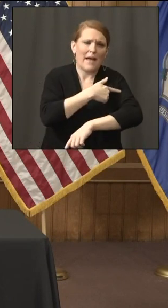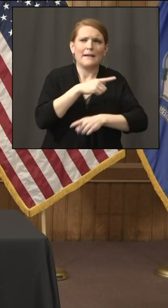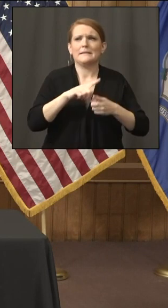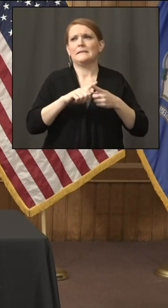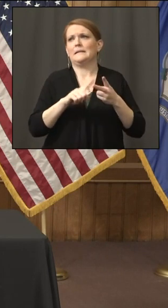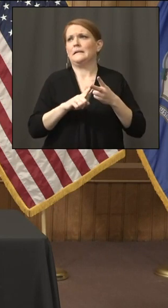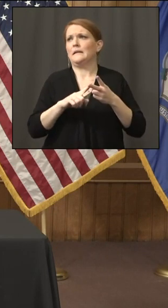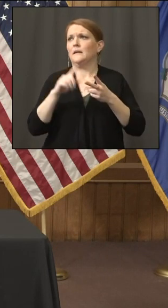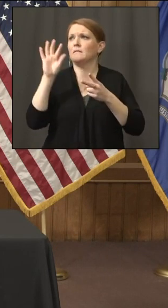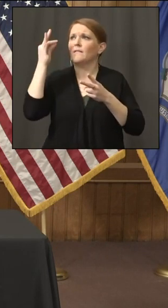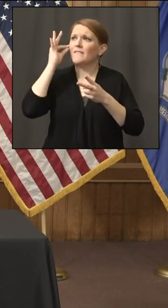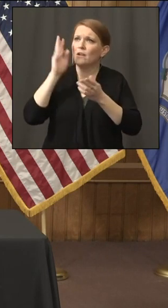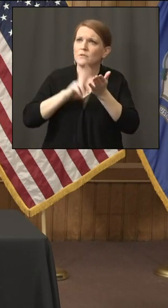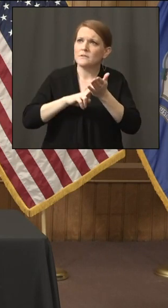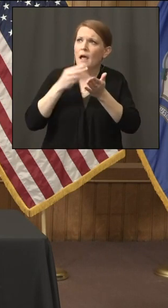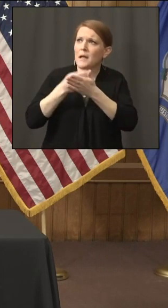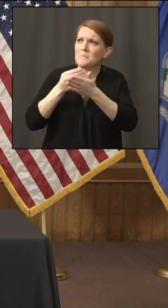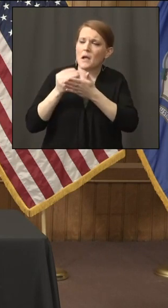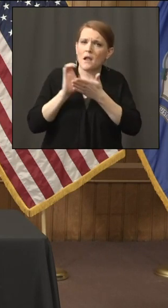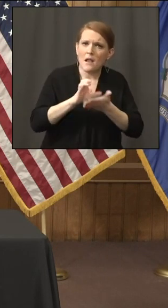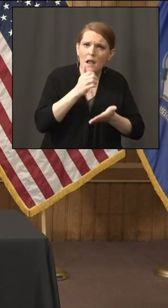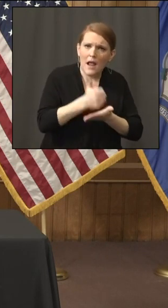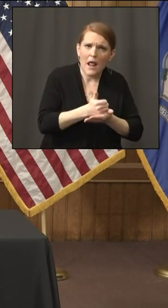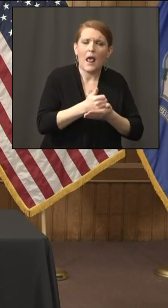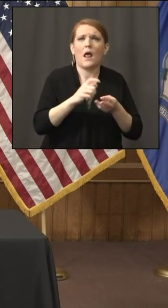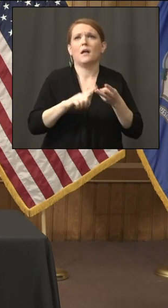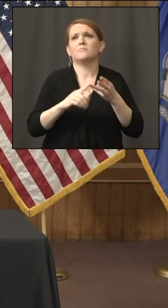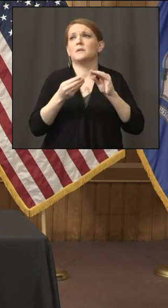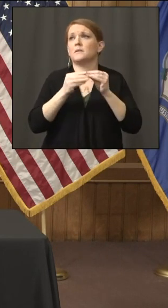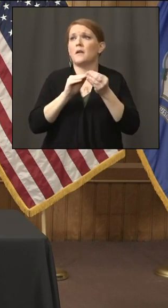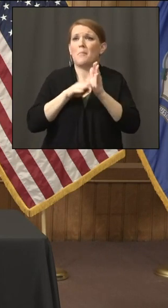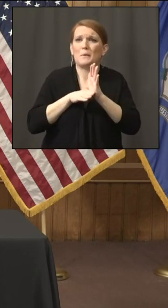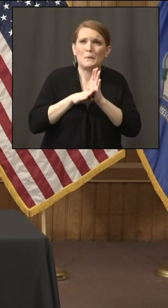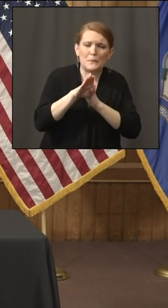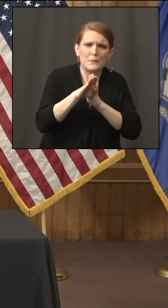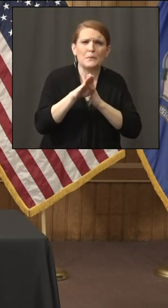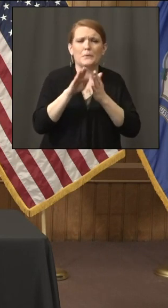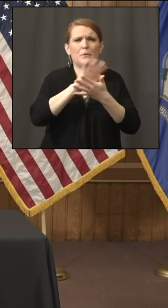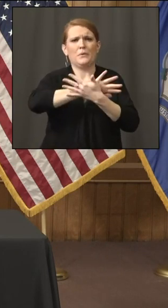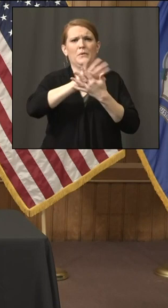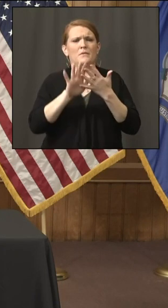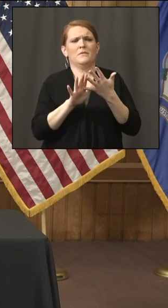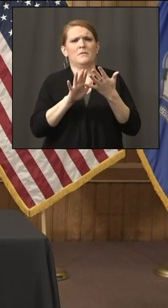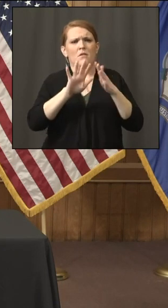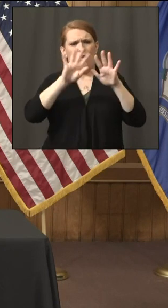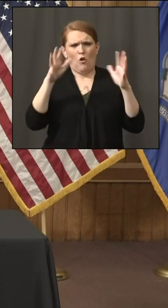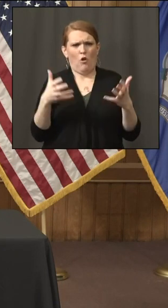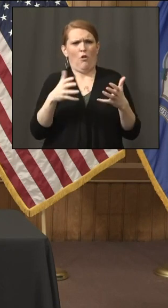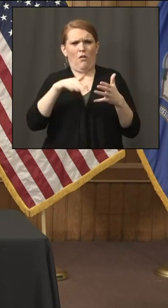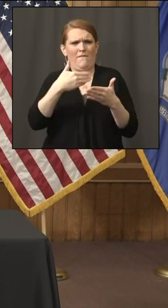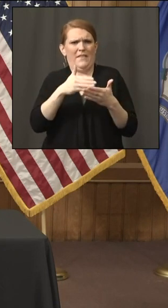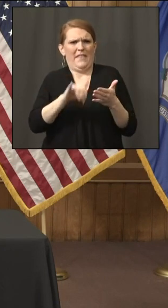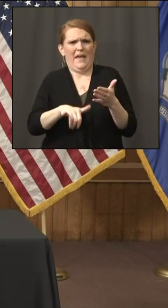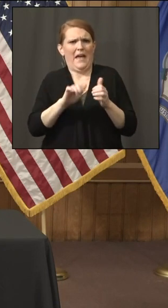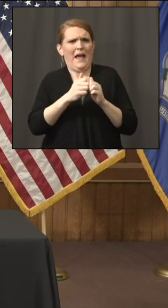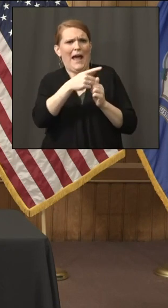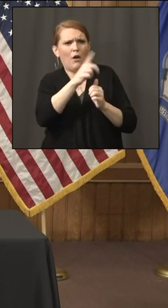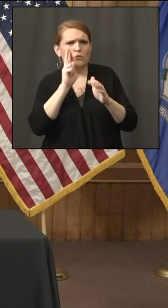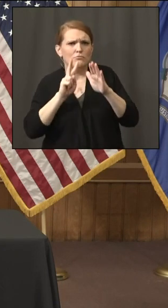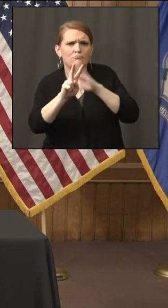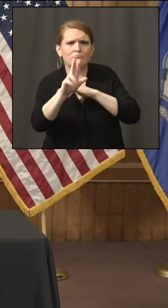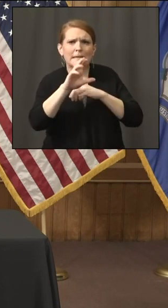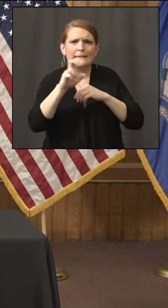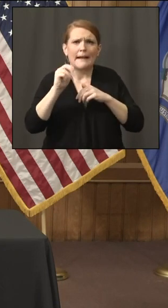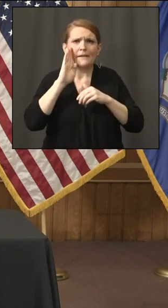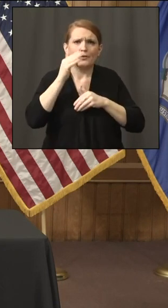pockets, but also the spike big picture. How do you see the health of Connecticut moving forward? Are we close? Are